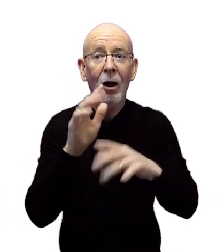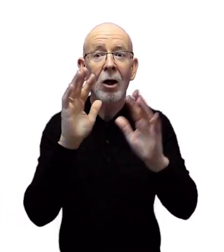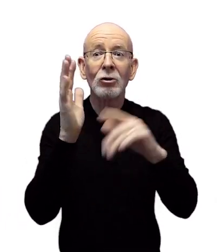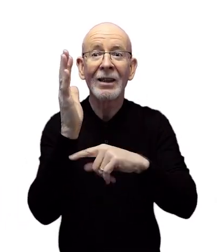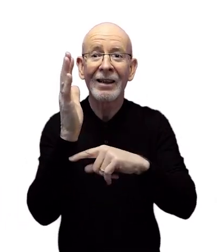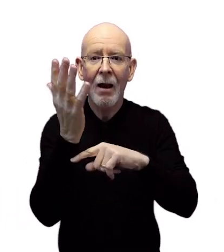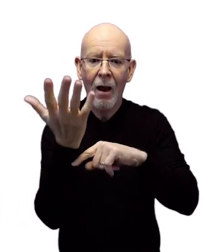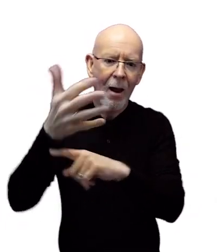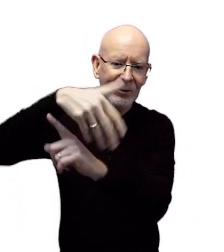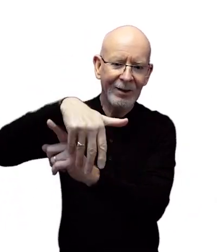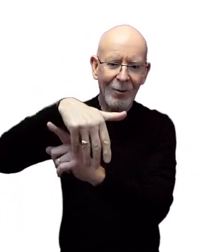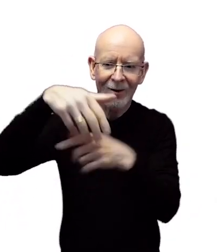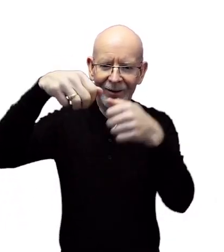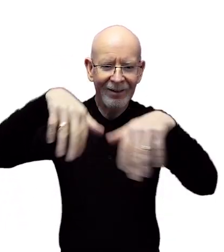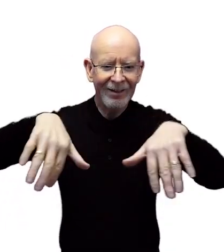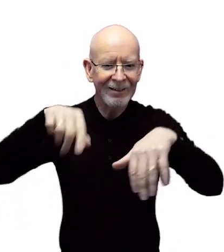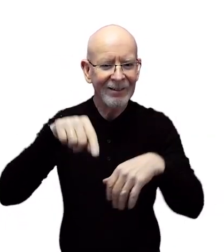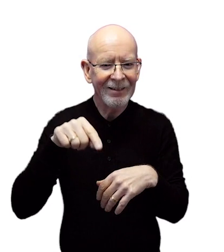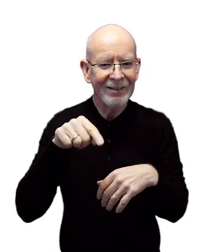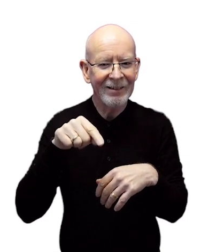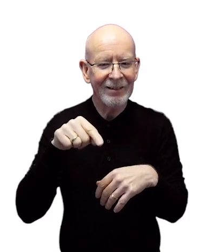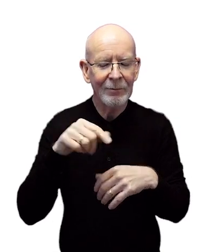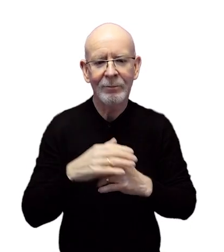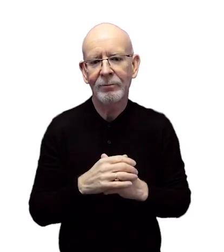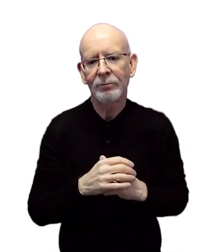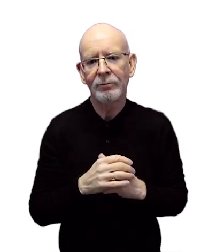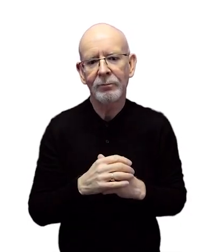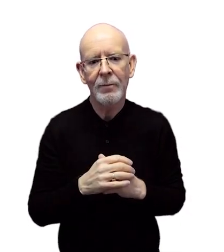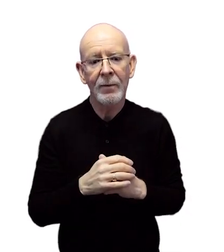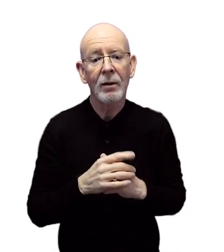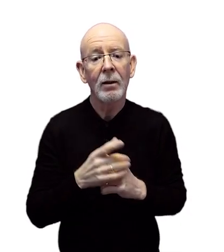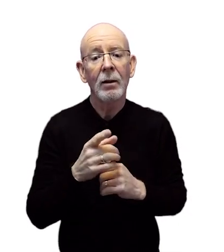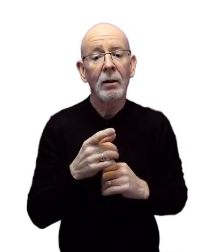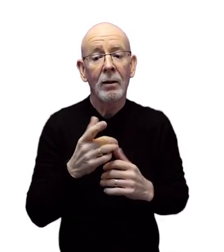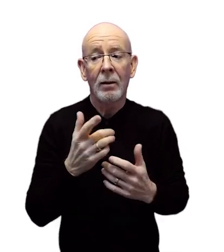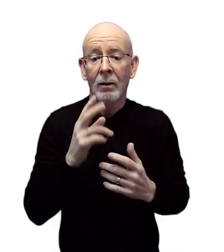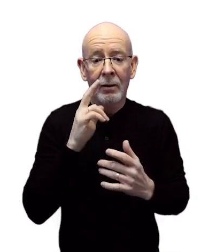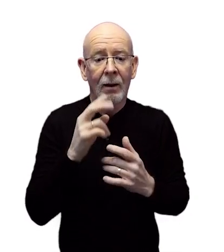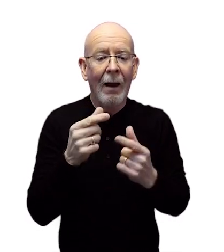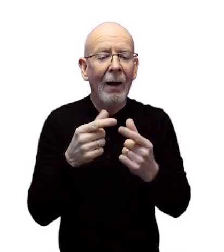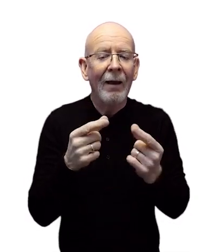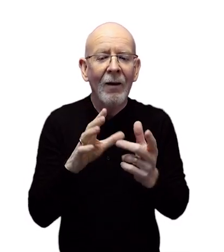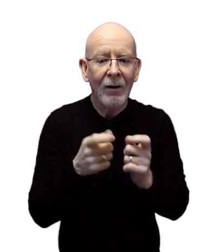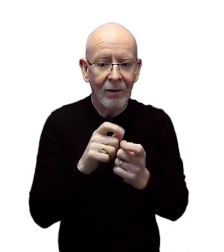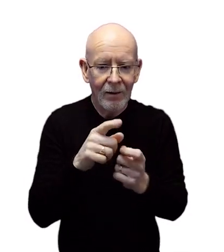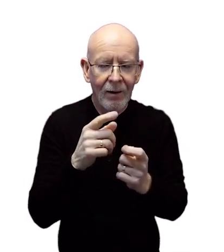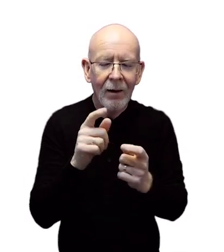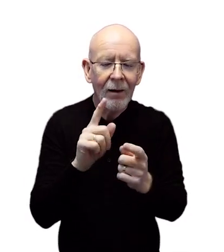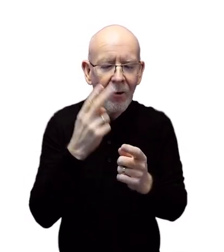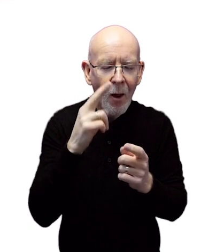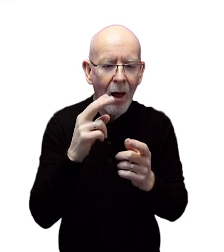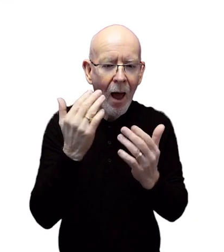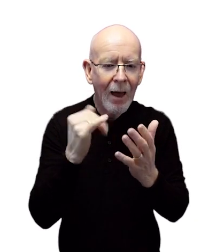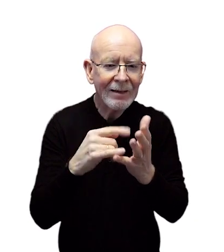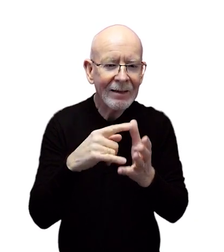The trunk is your trachea and your branches are the bronchioles. Instead of having leaves though you have tiny air sacs which are called